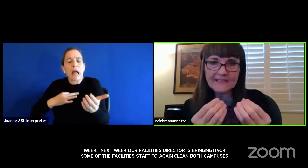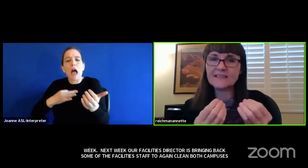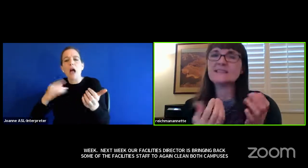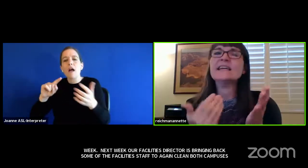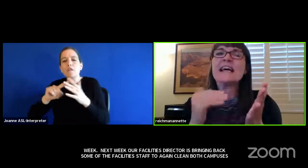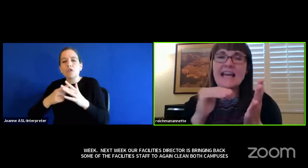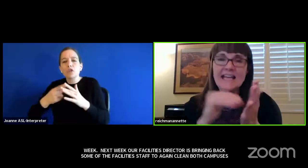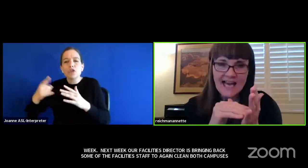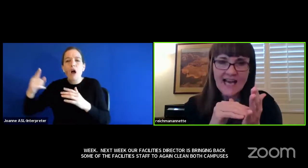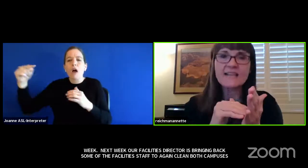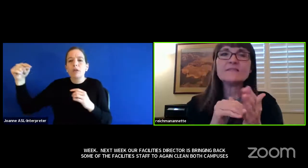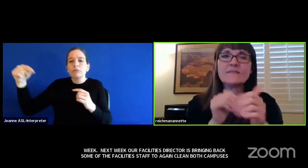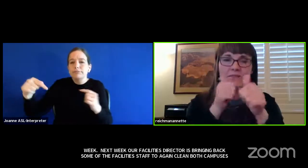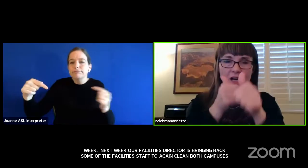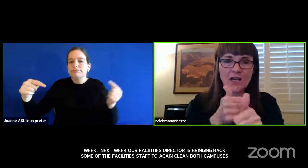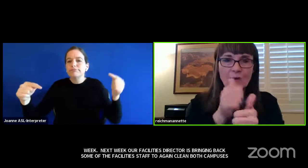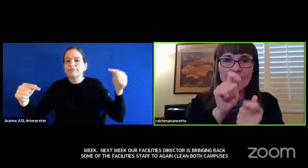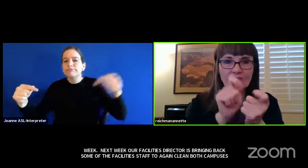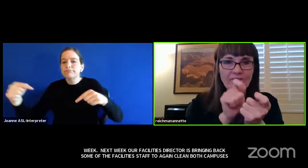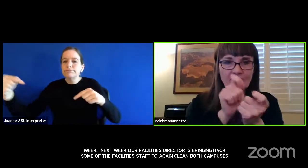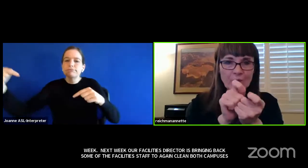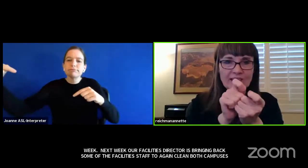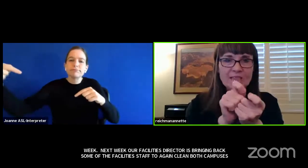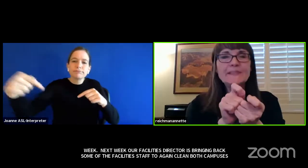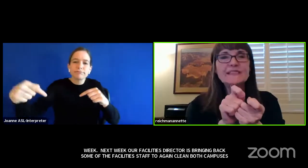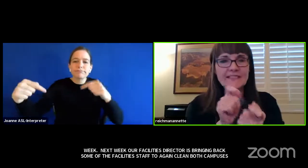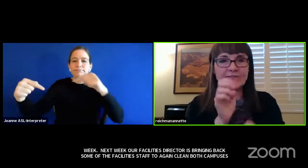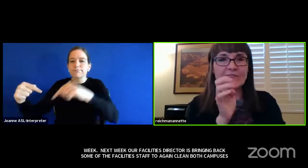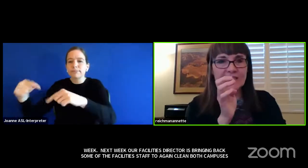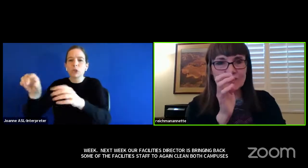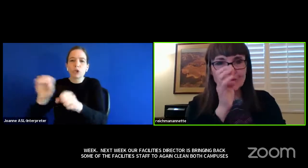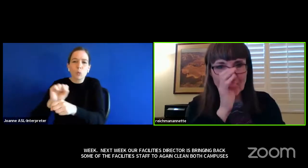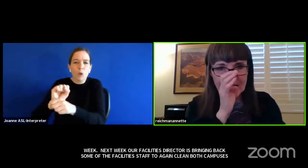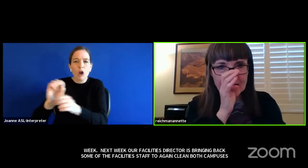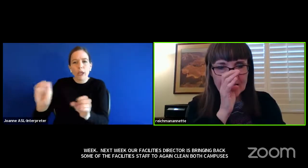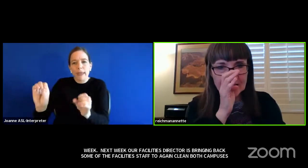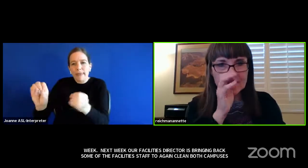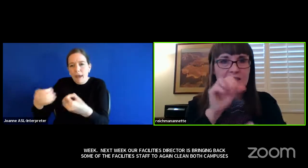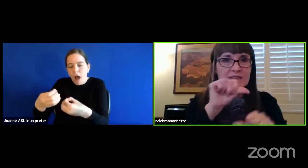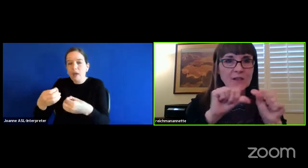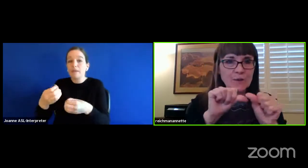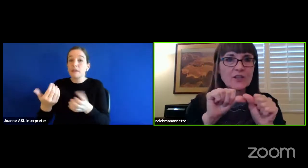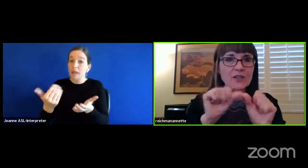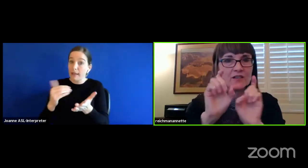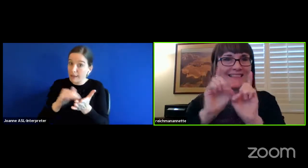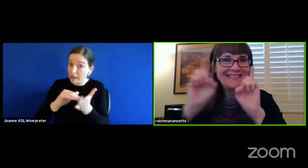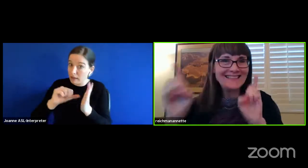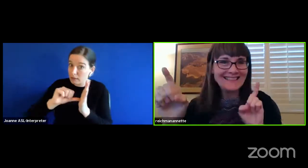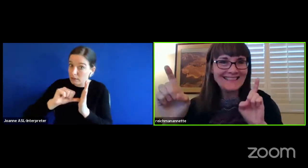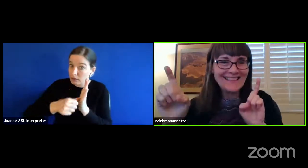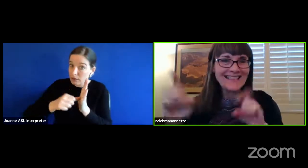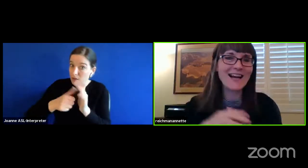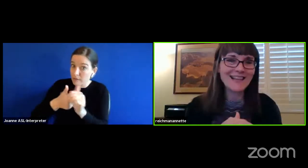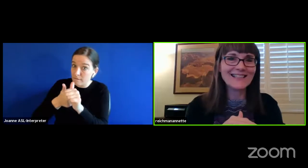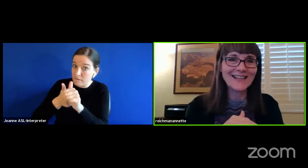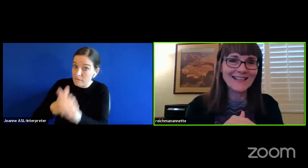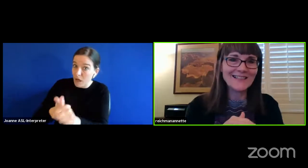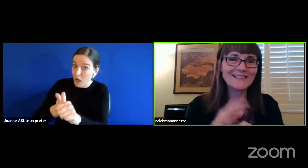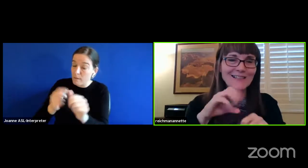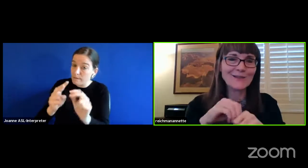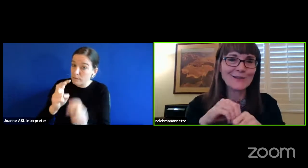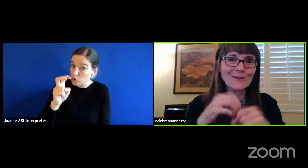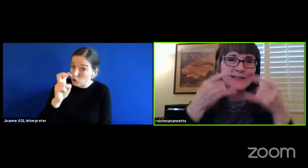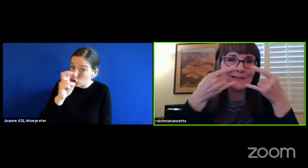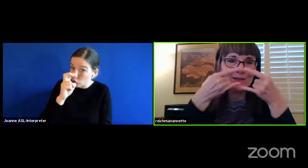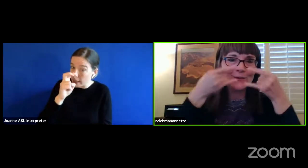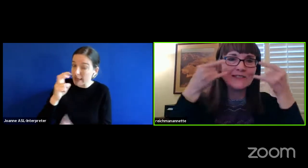offices, again, following very specific strict social distancing guidelines,